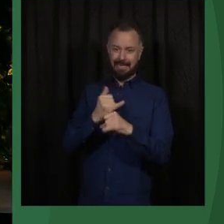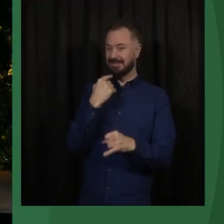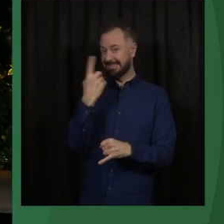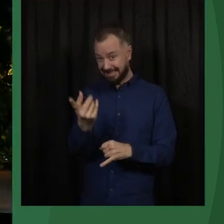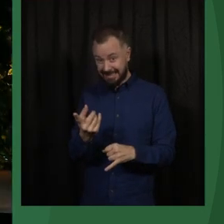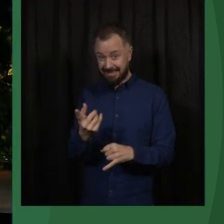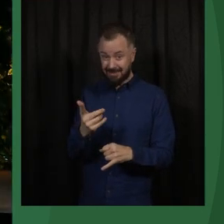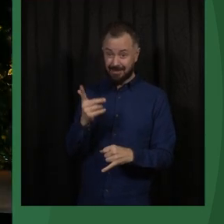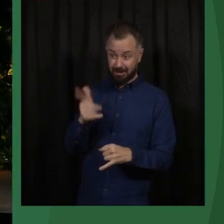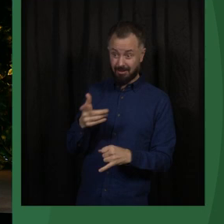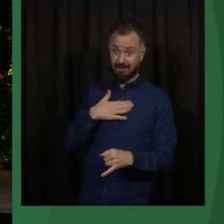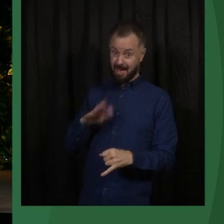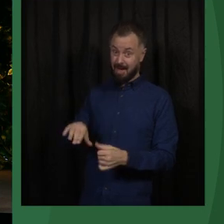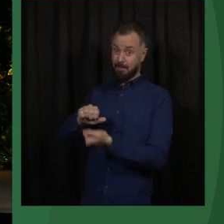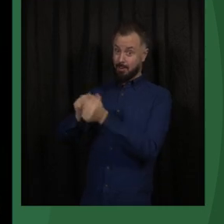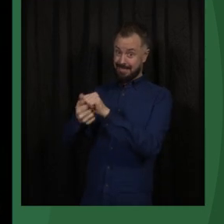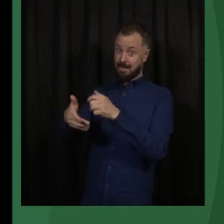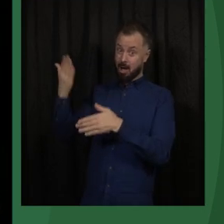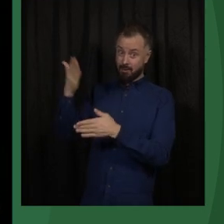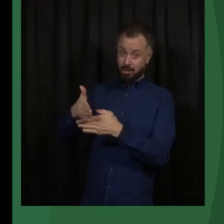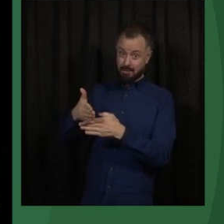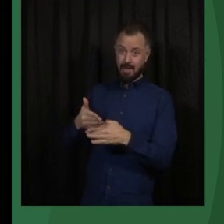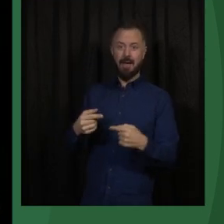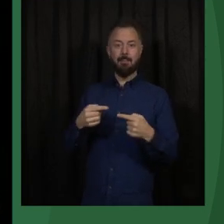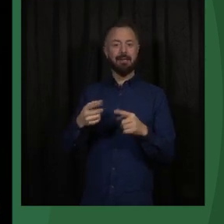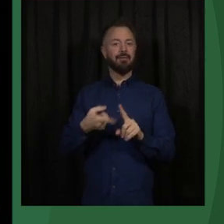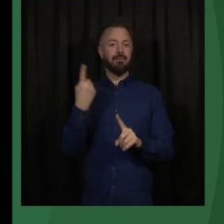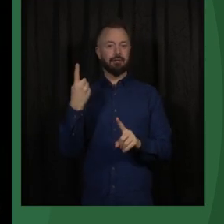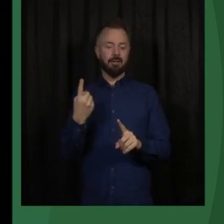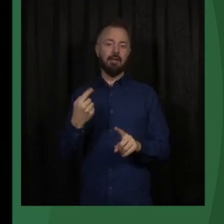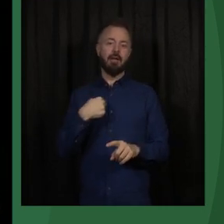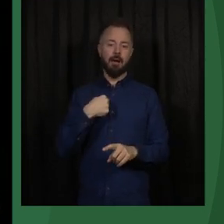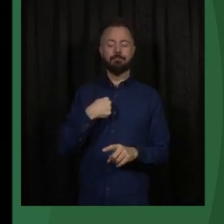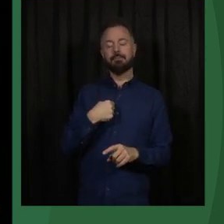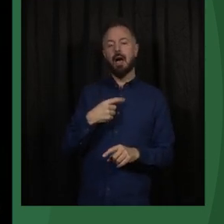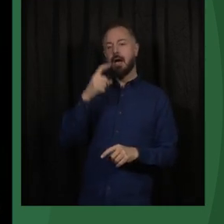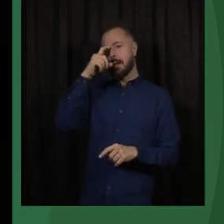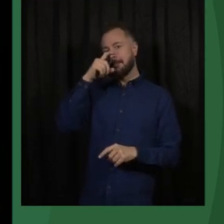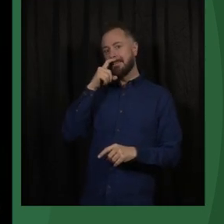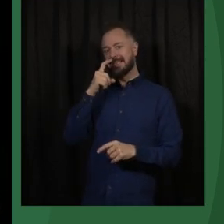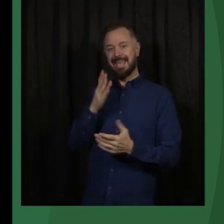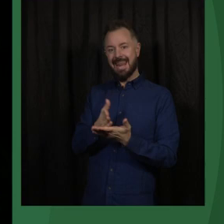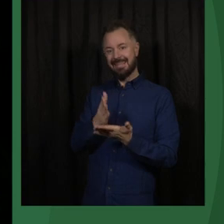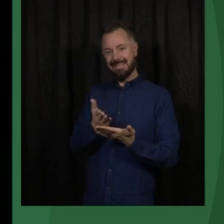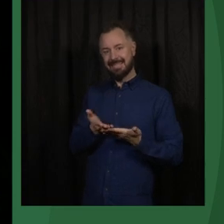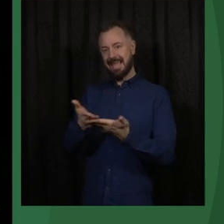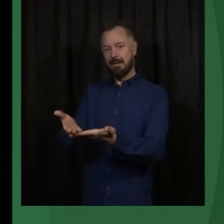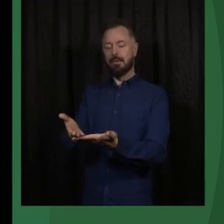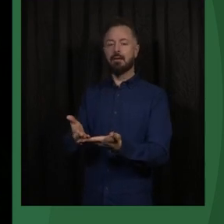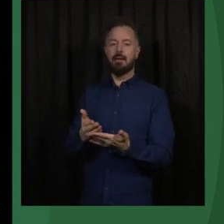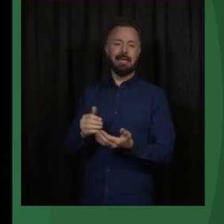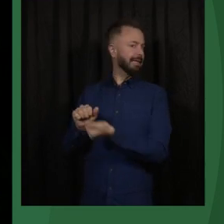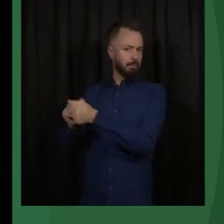well, I would say, firstly, mean, humanitarian aid is not political, should always be there.